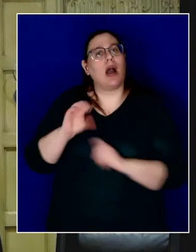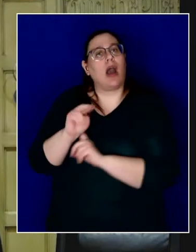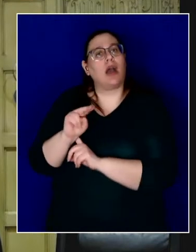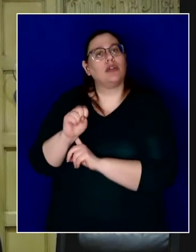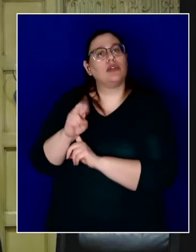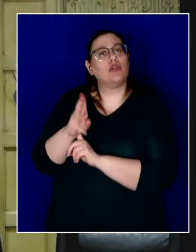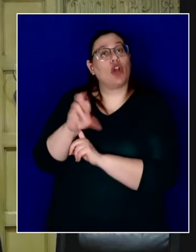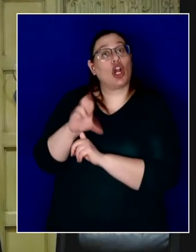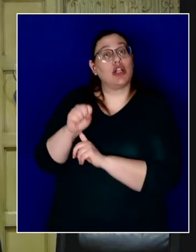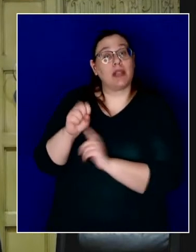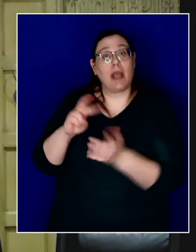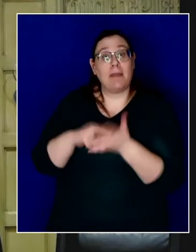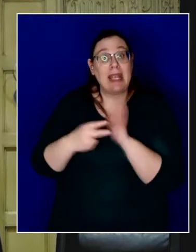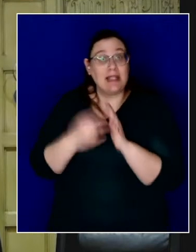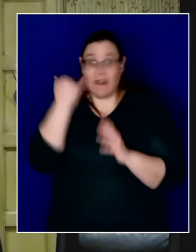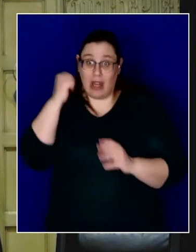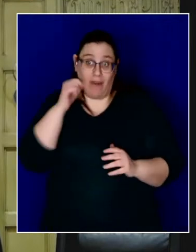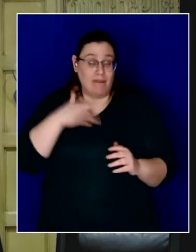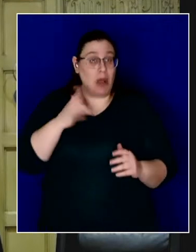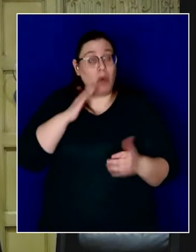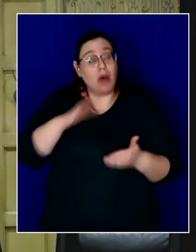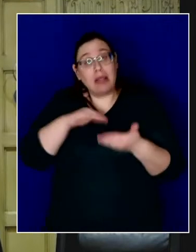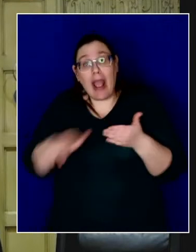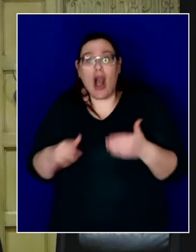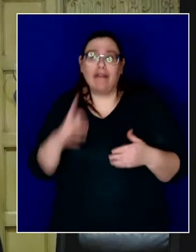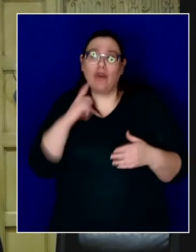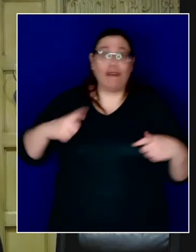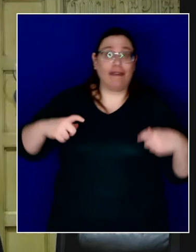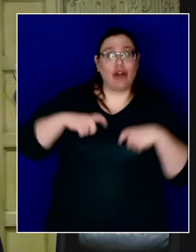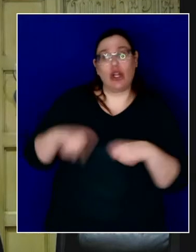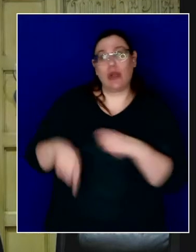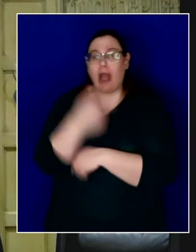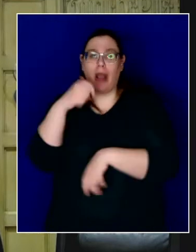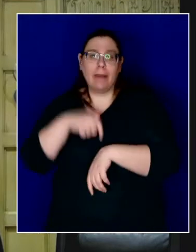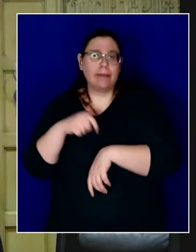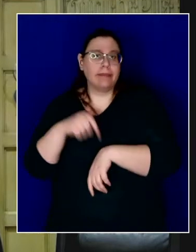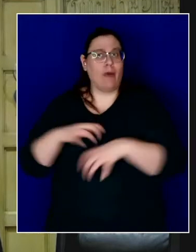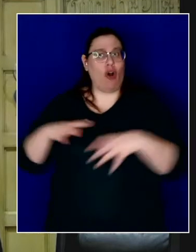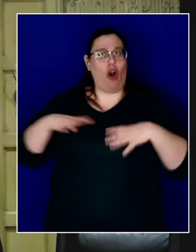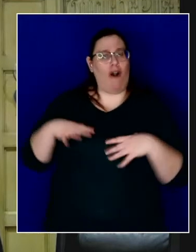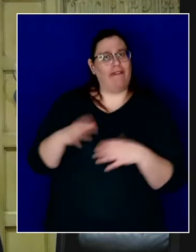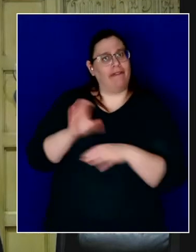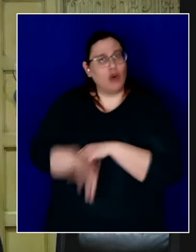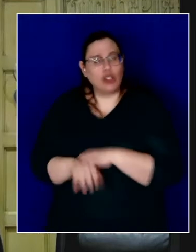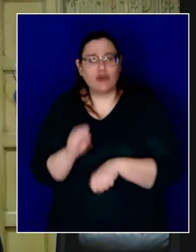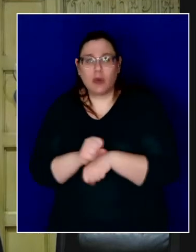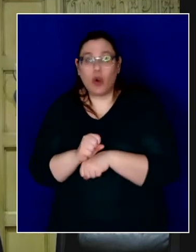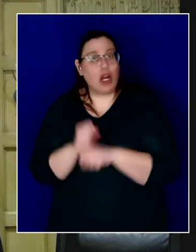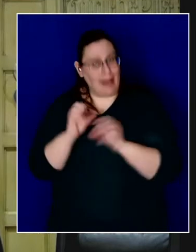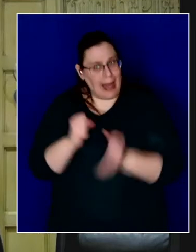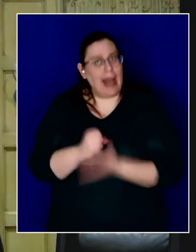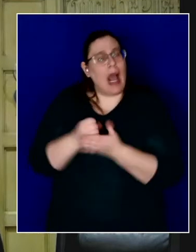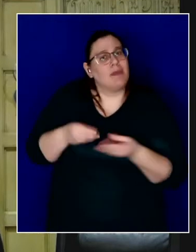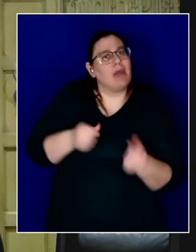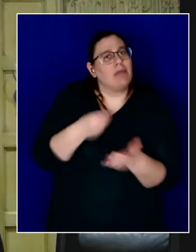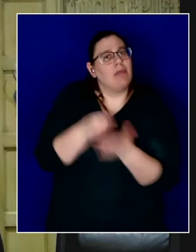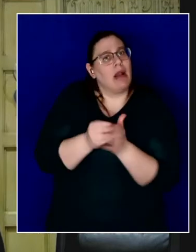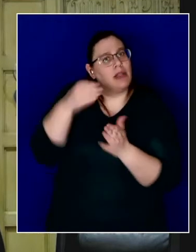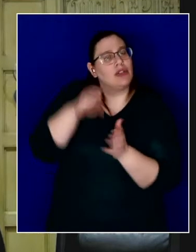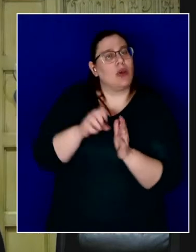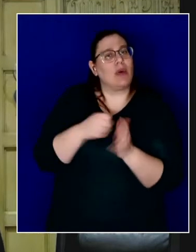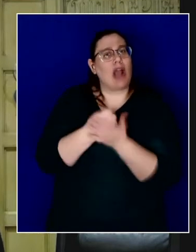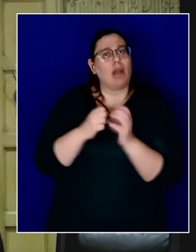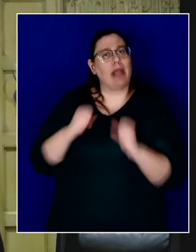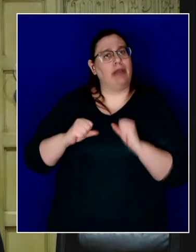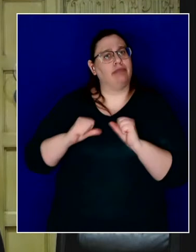their jobs threatened by layoffs or furloughs, they too can help with the economic rebound. We have to stop ignoring the 19,000 local